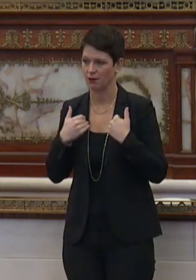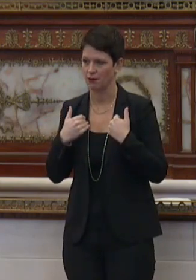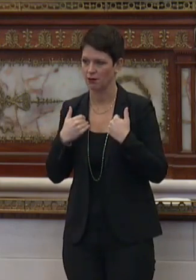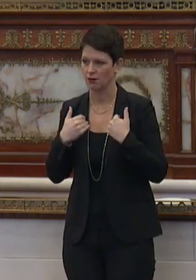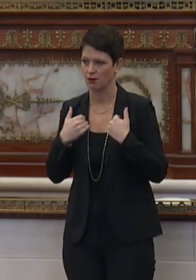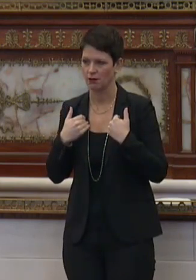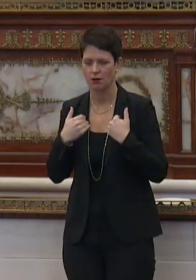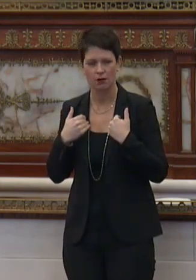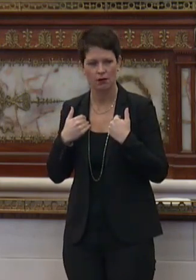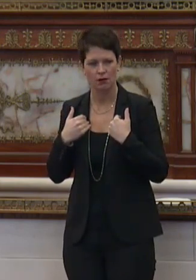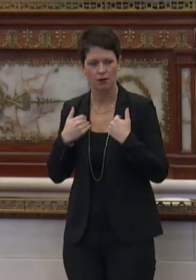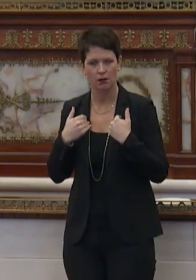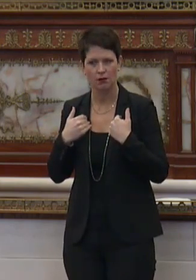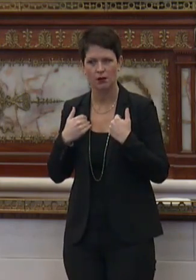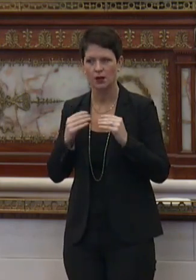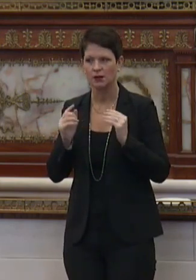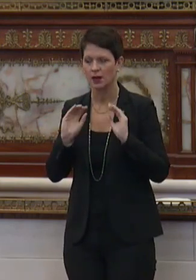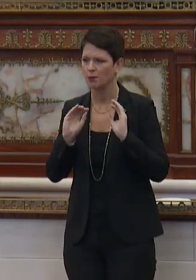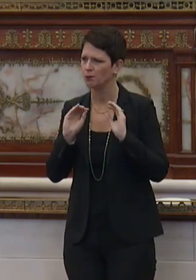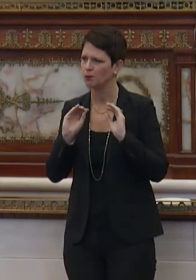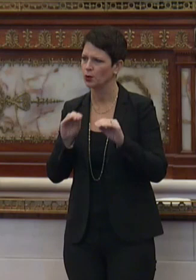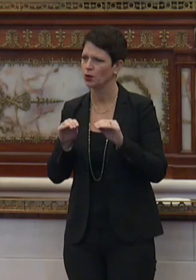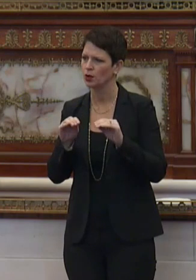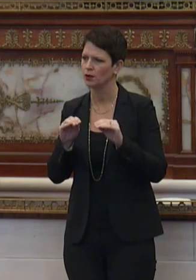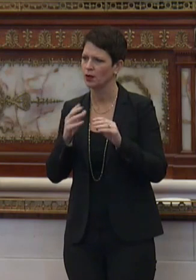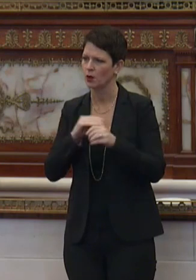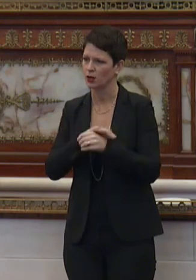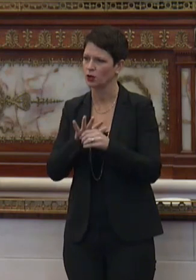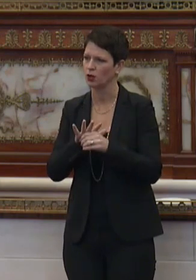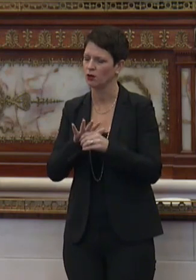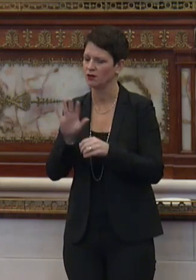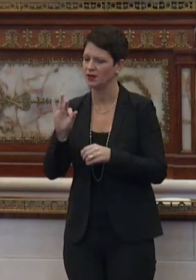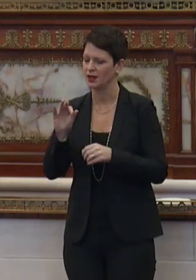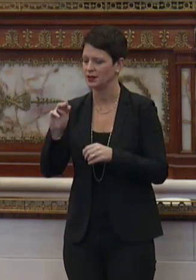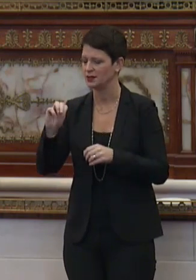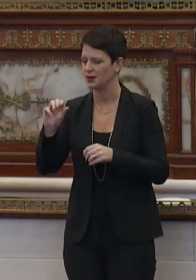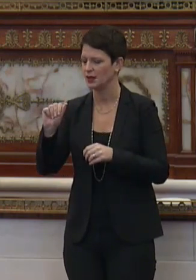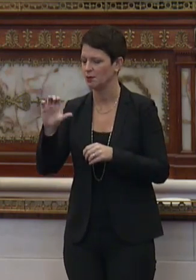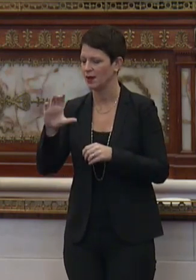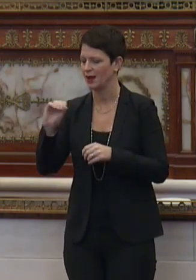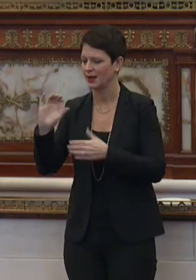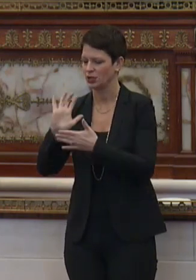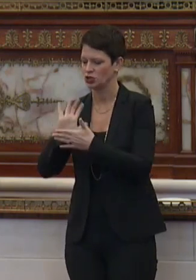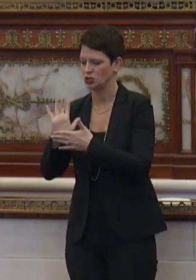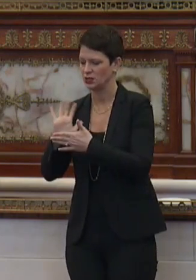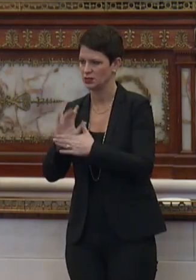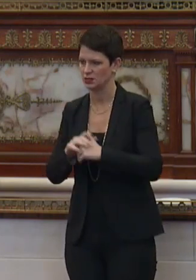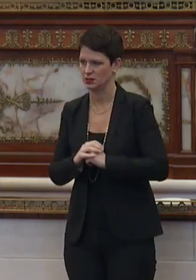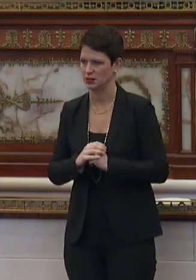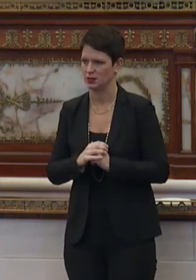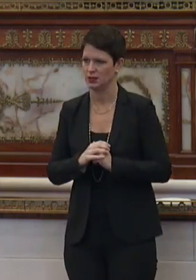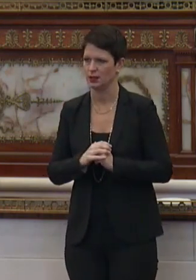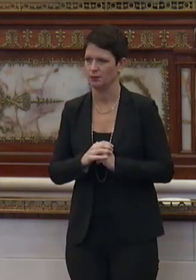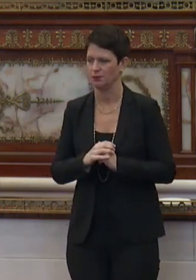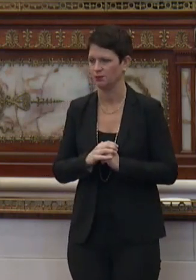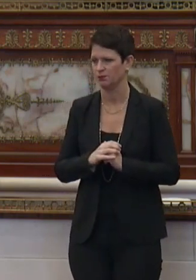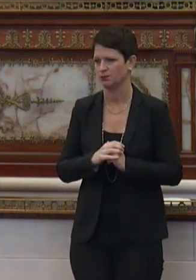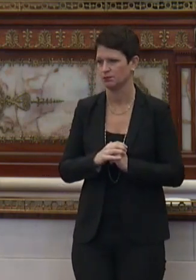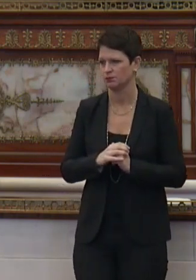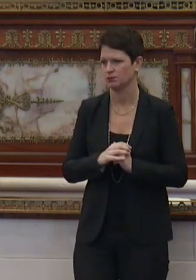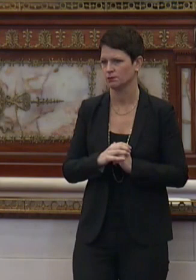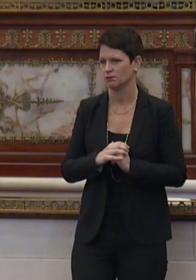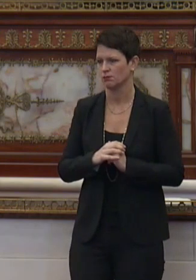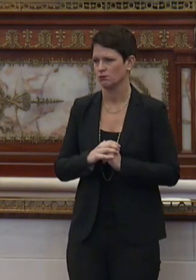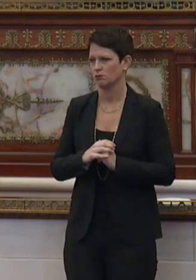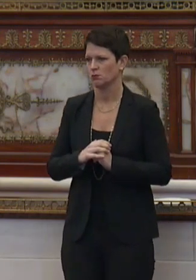that they want to have COVID-19 mac and cheese and